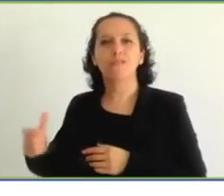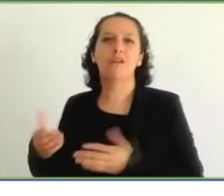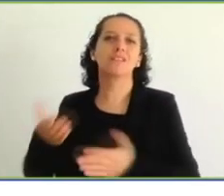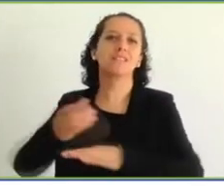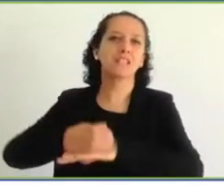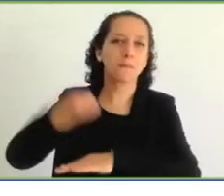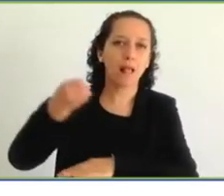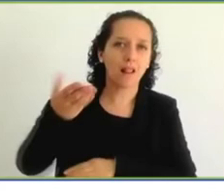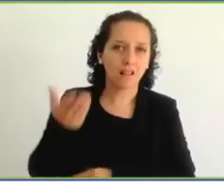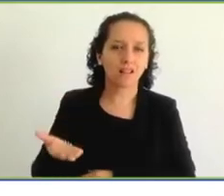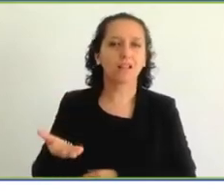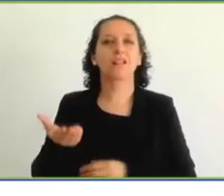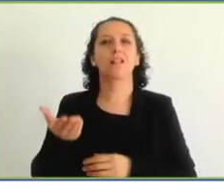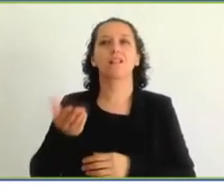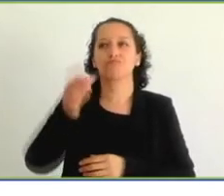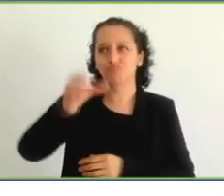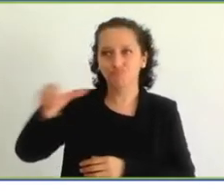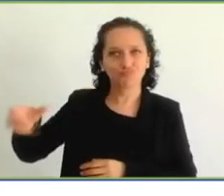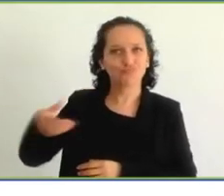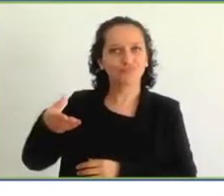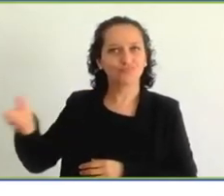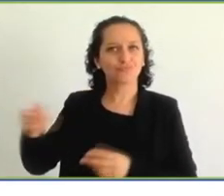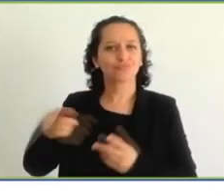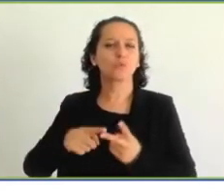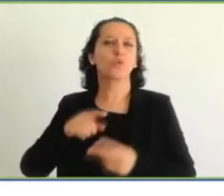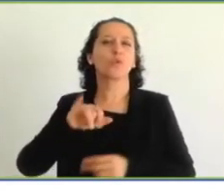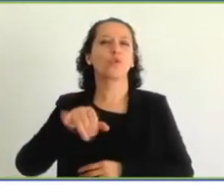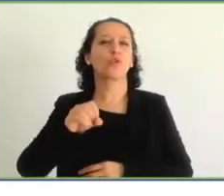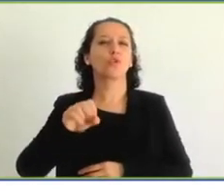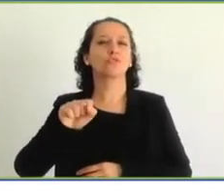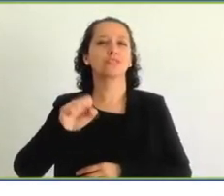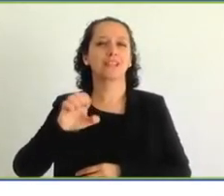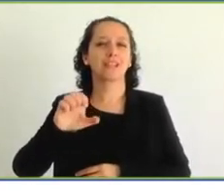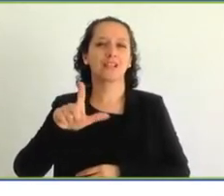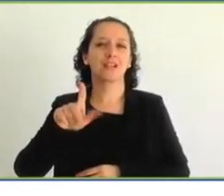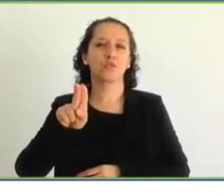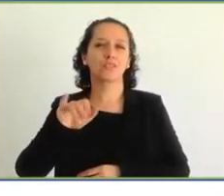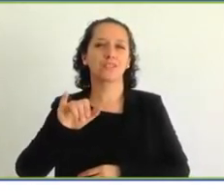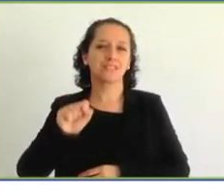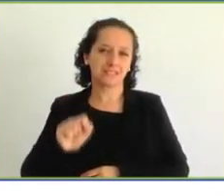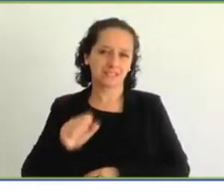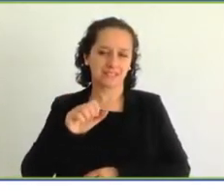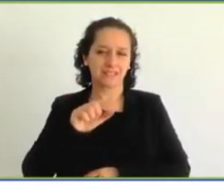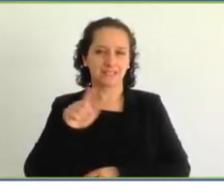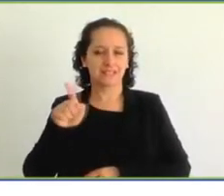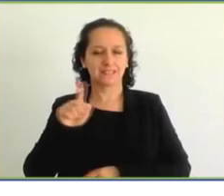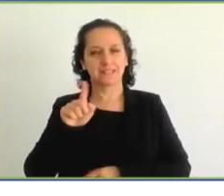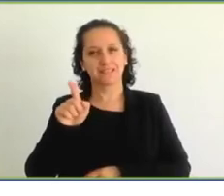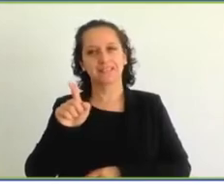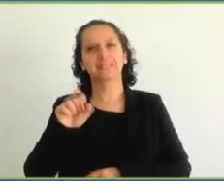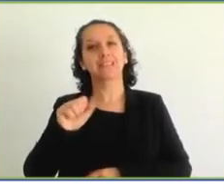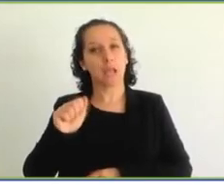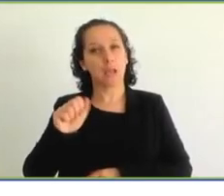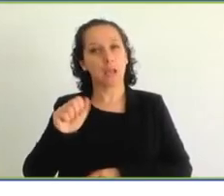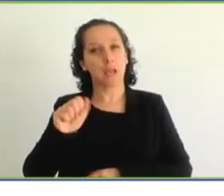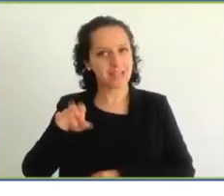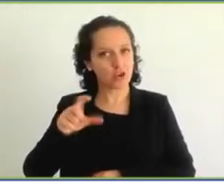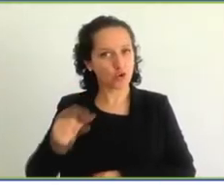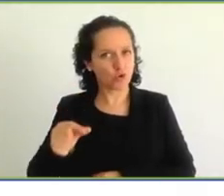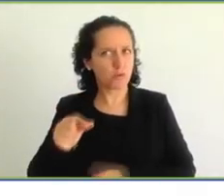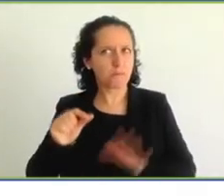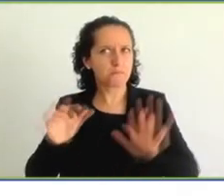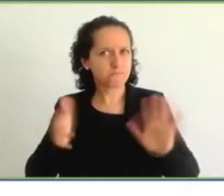Jose Luis Amaniego, has agreed, because today we did the course, I think it's tomorrow, we are hosting a side event of a very high